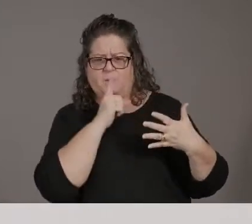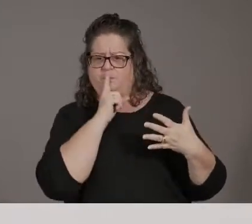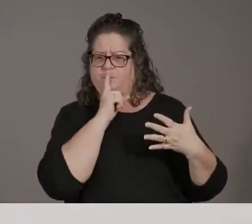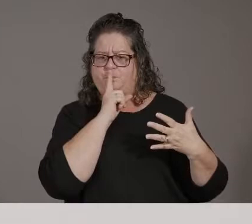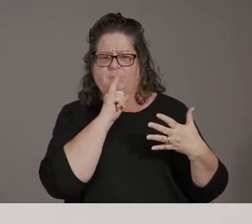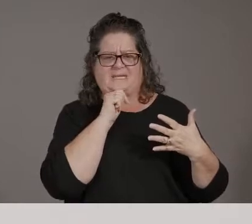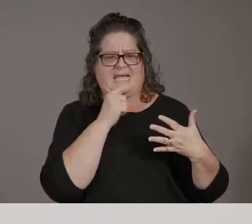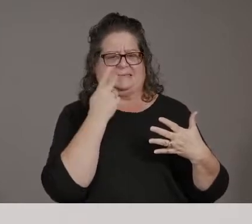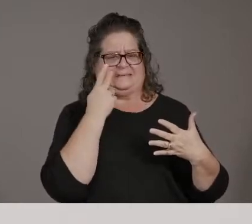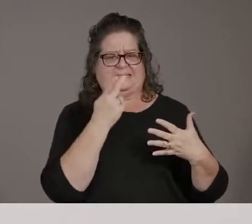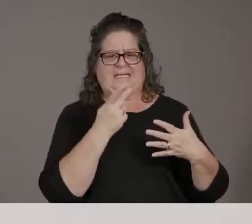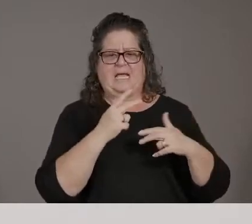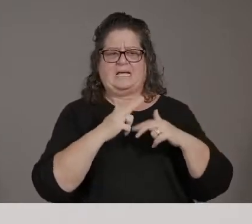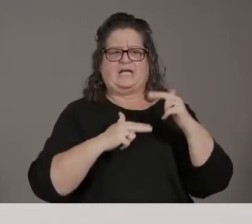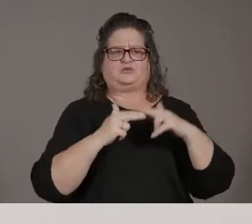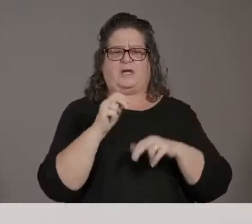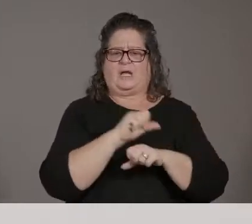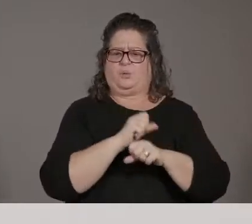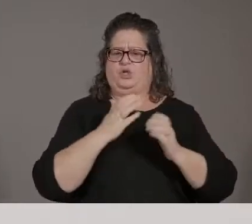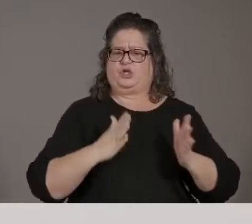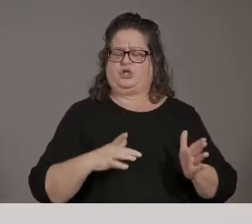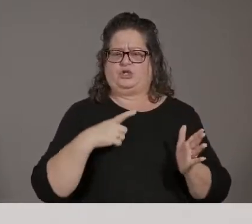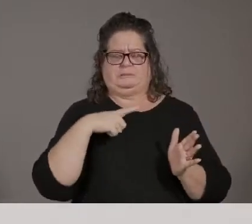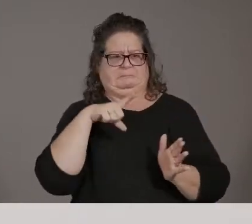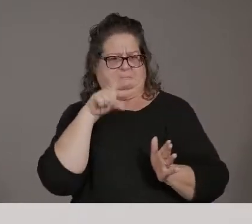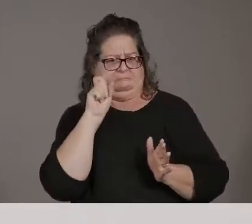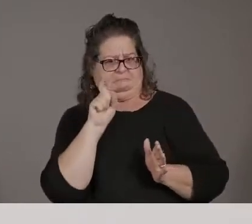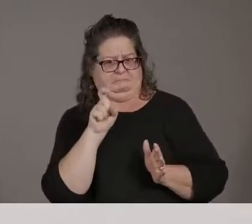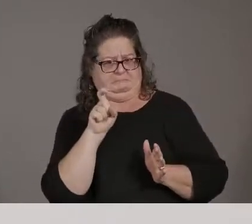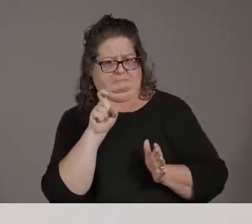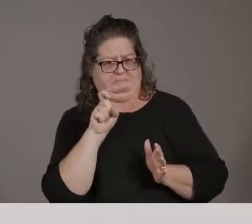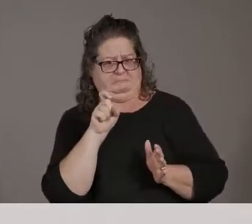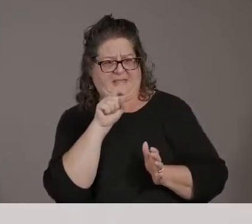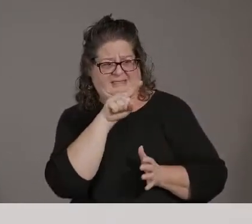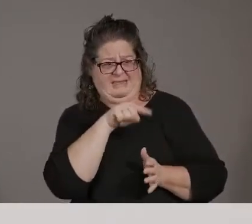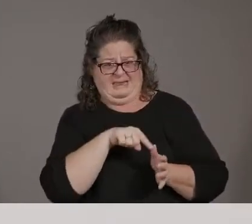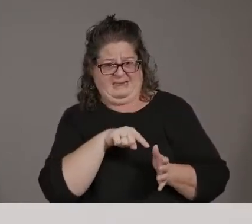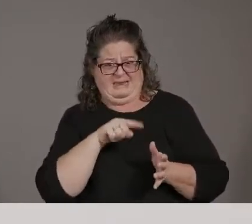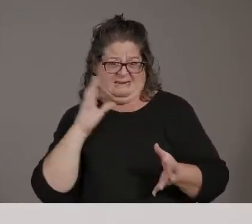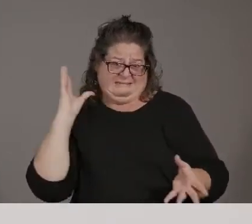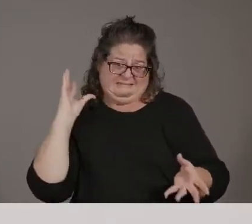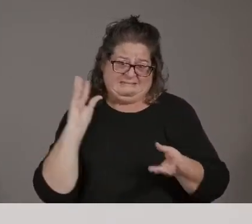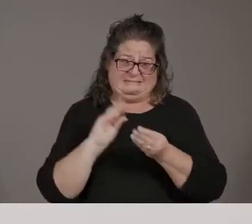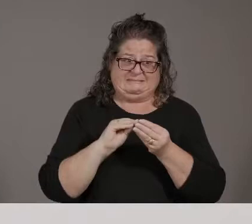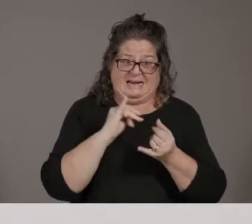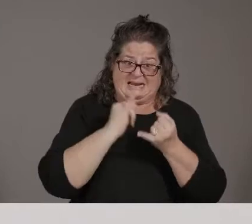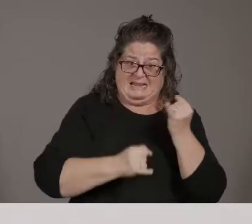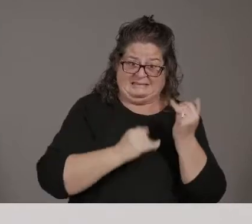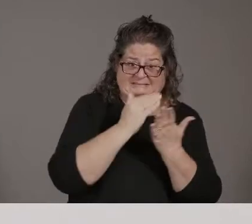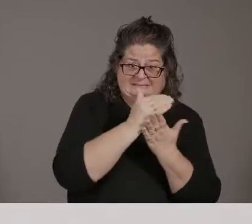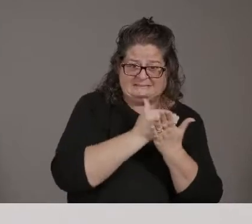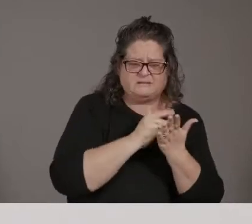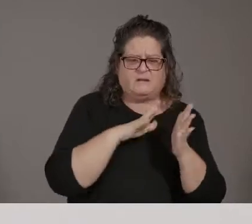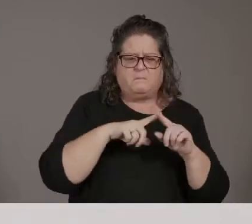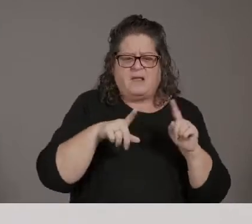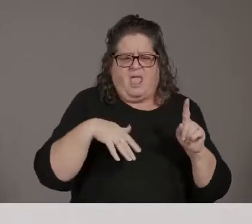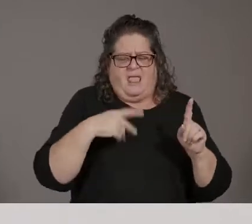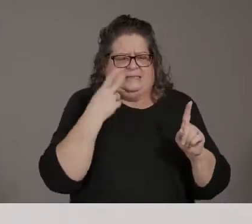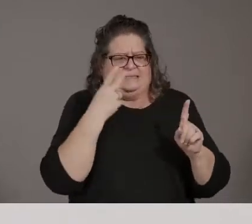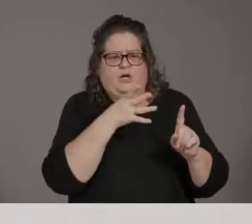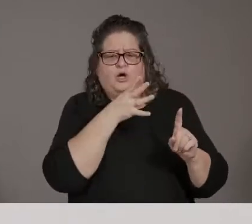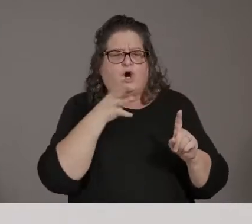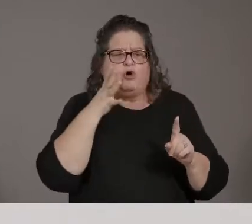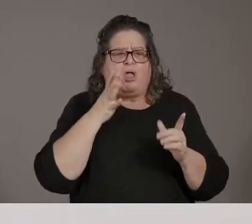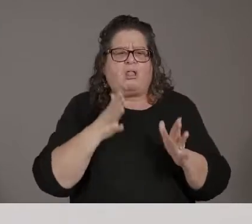is this a finalized list of what we should expect for 1B? didn't see agriculture workers. So I'm just curious, um,